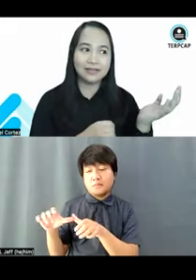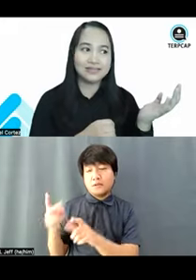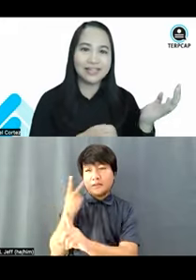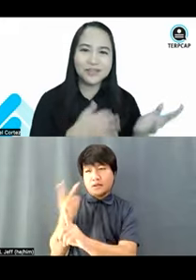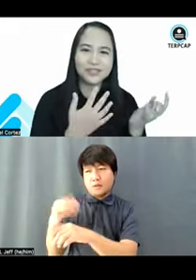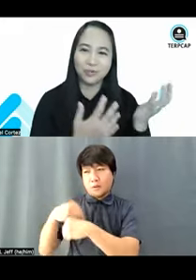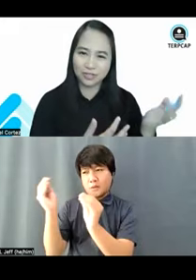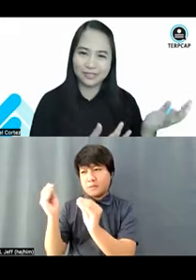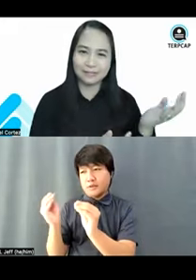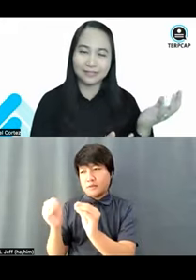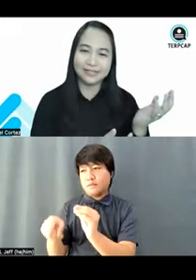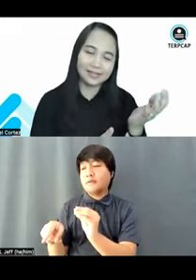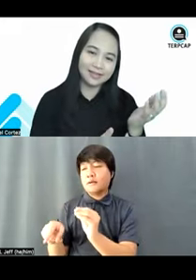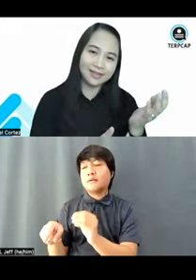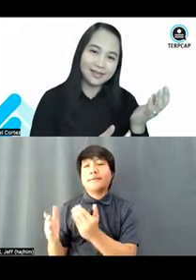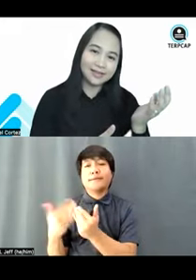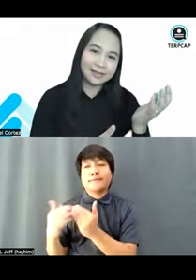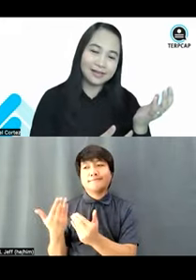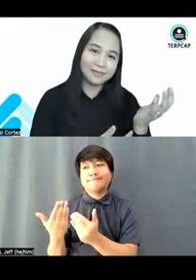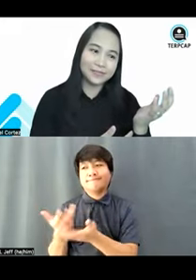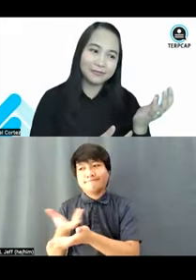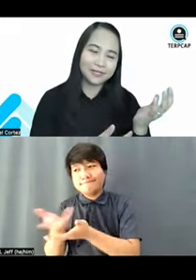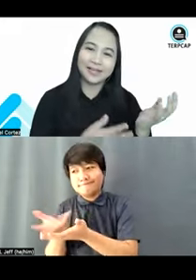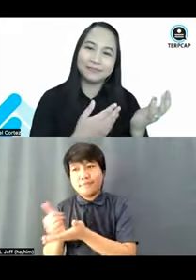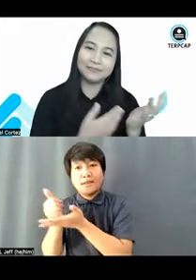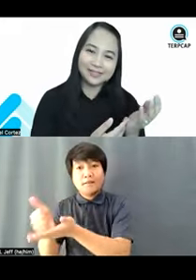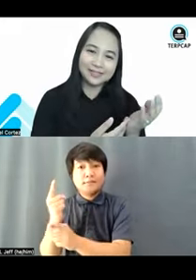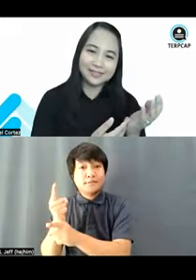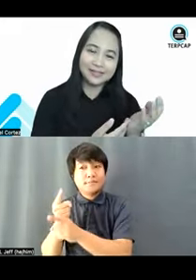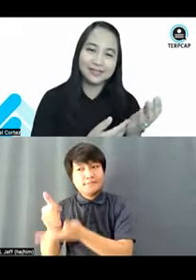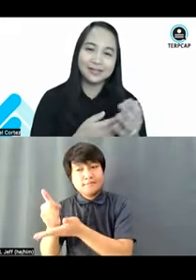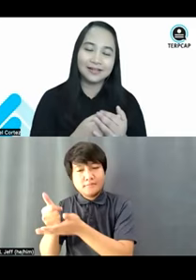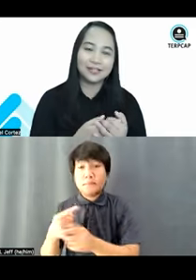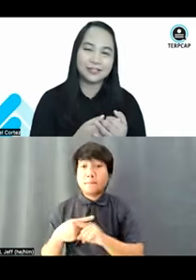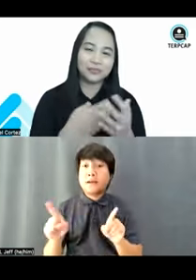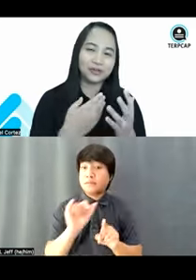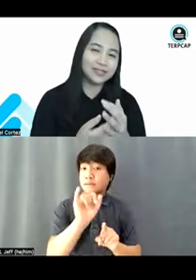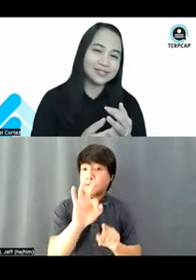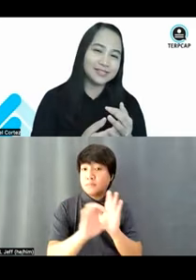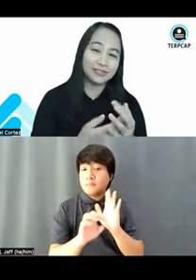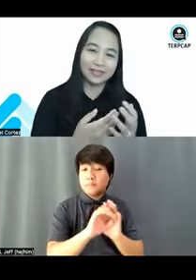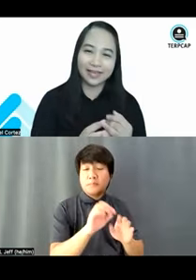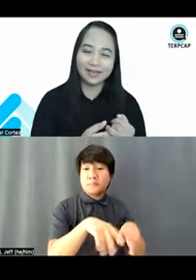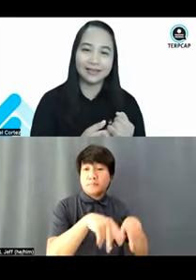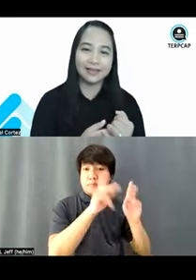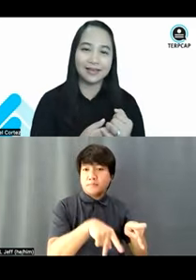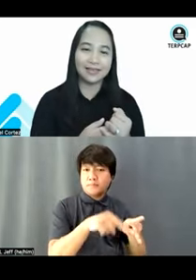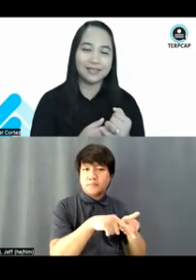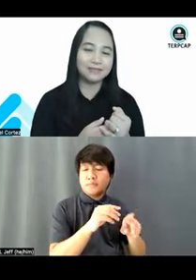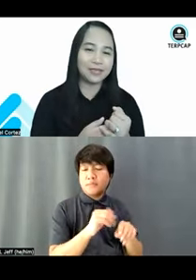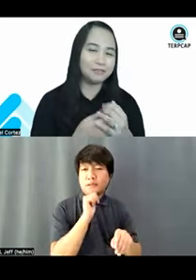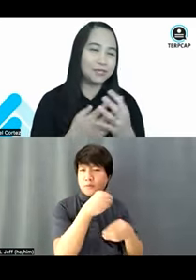like psychosocial disabilities, like reliability, trustworthiness is on the line.